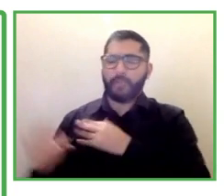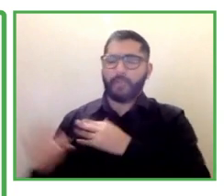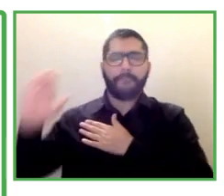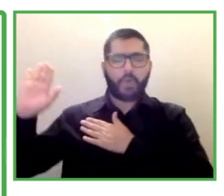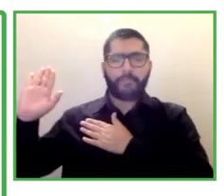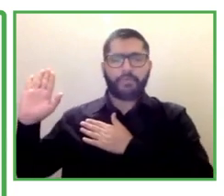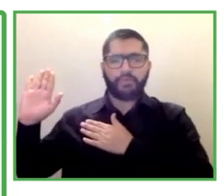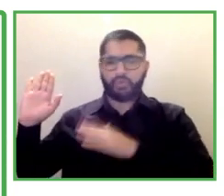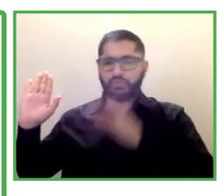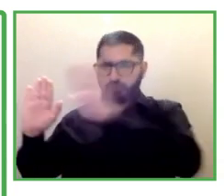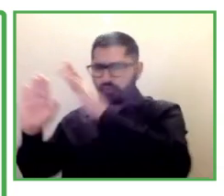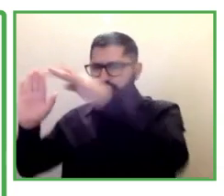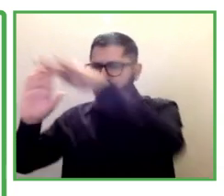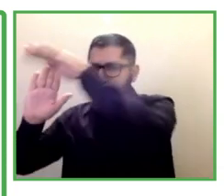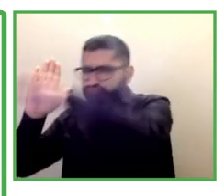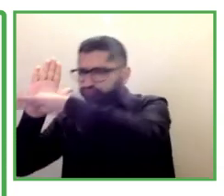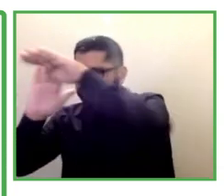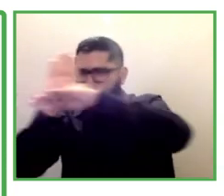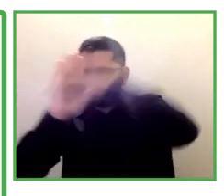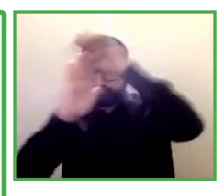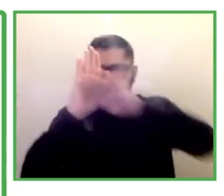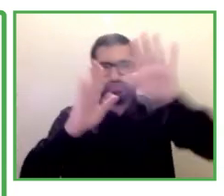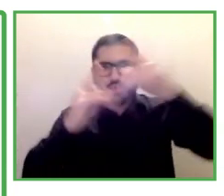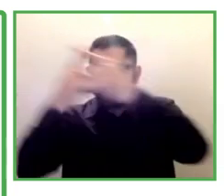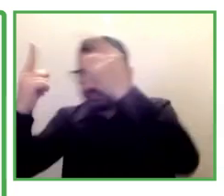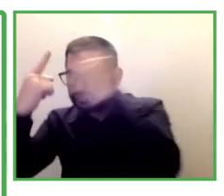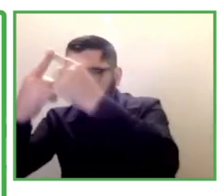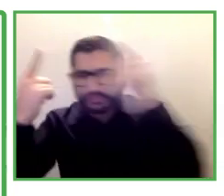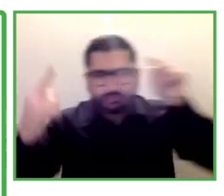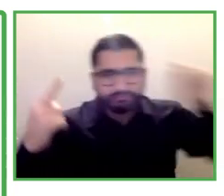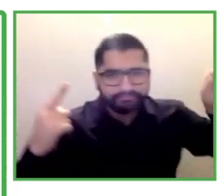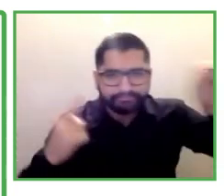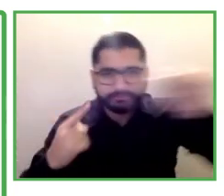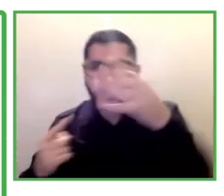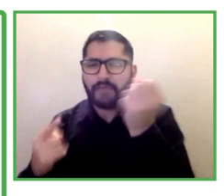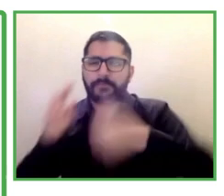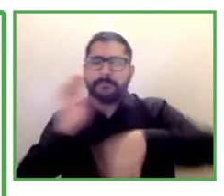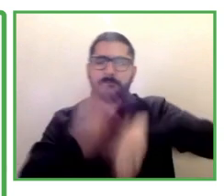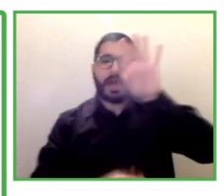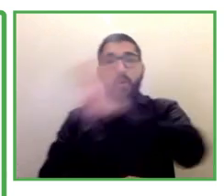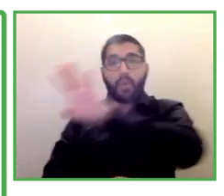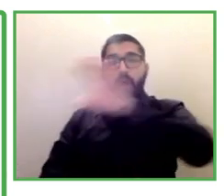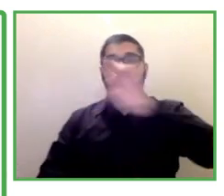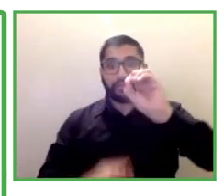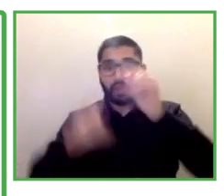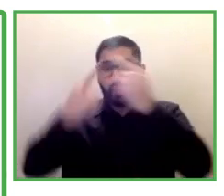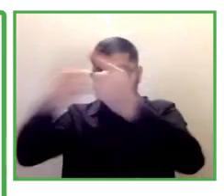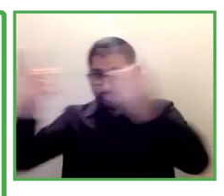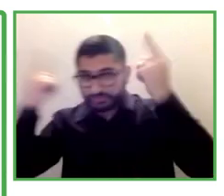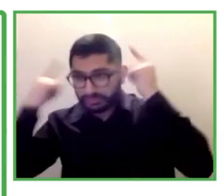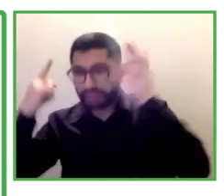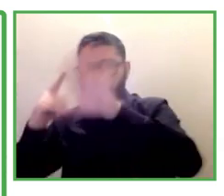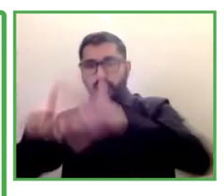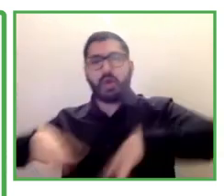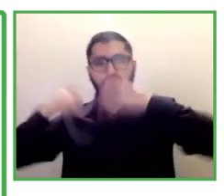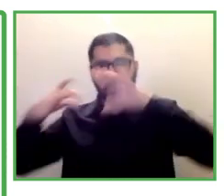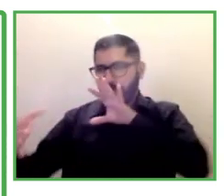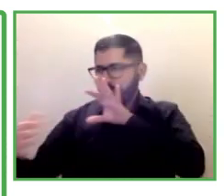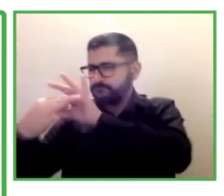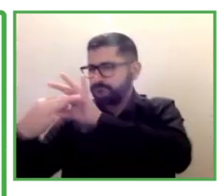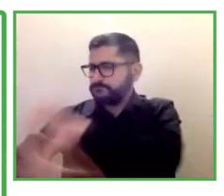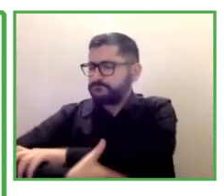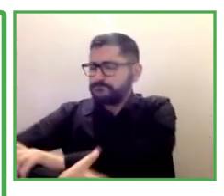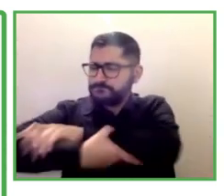relationships with each and every one of them um and they help us uh source suitable candidates and promote these opportunities out to their